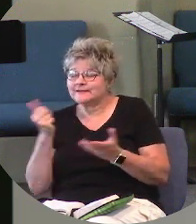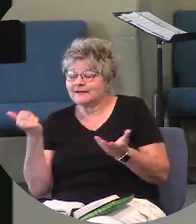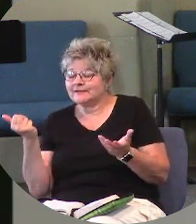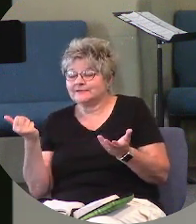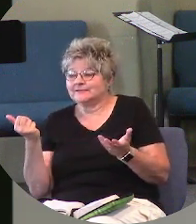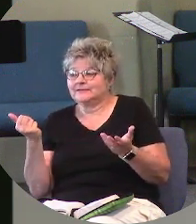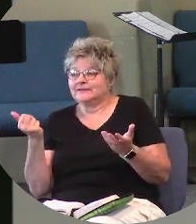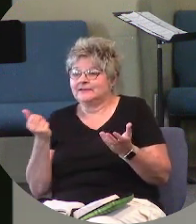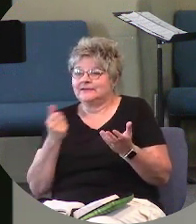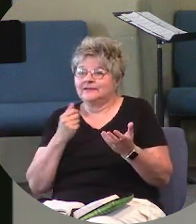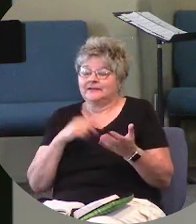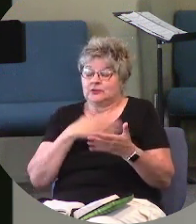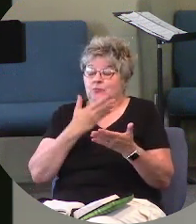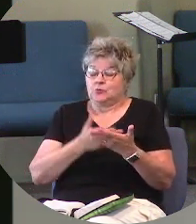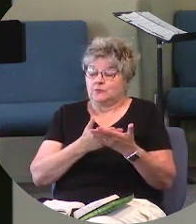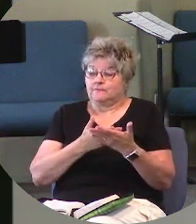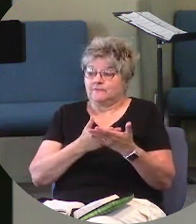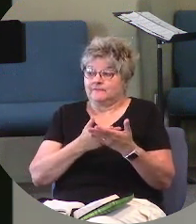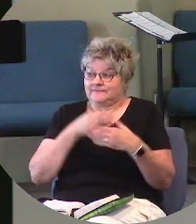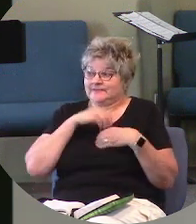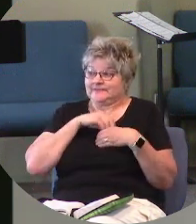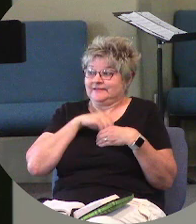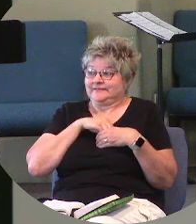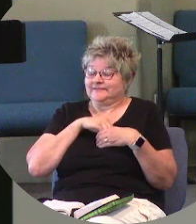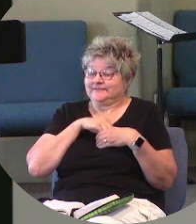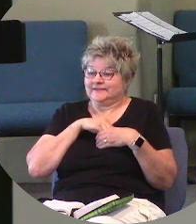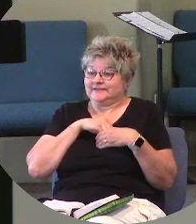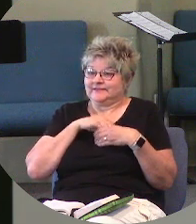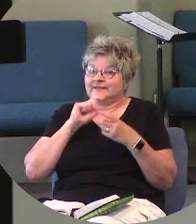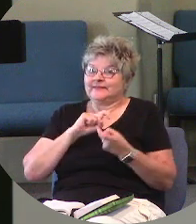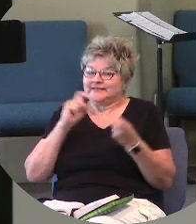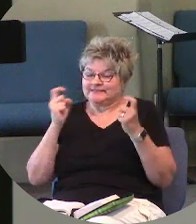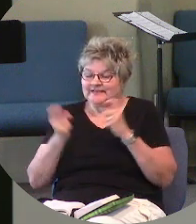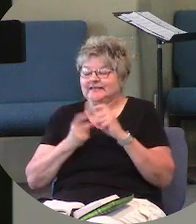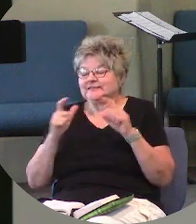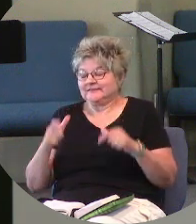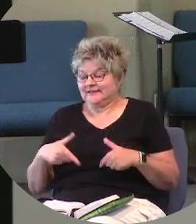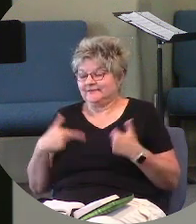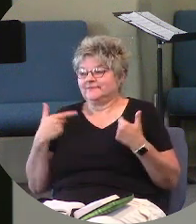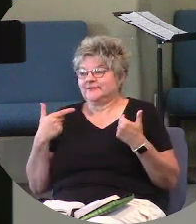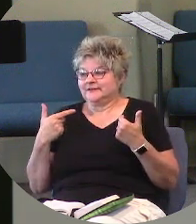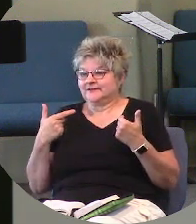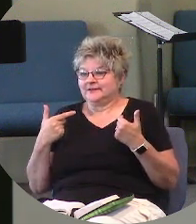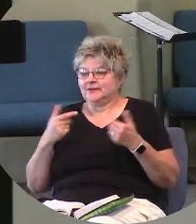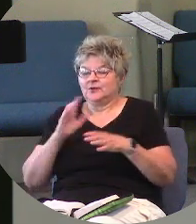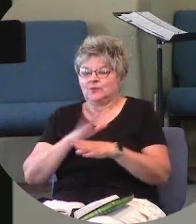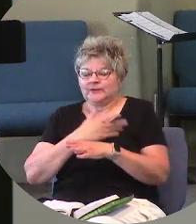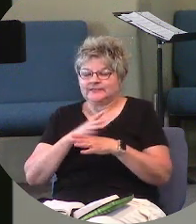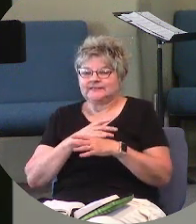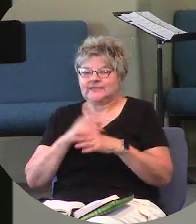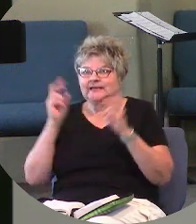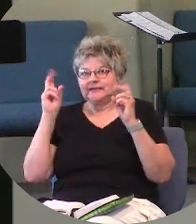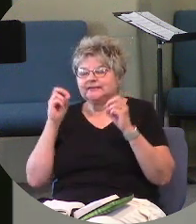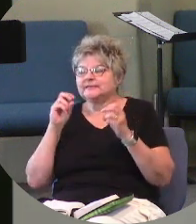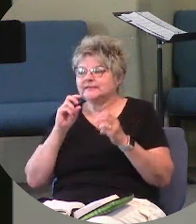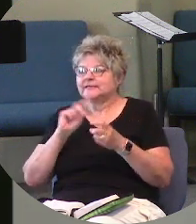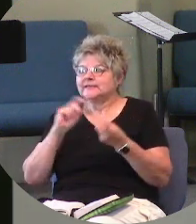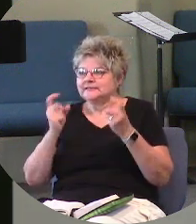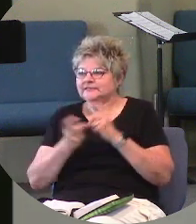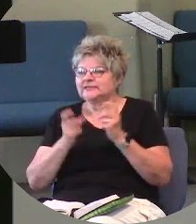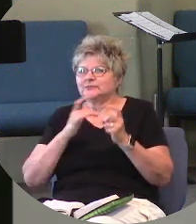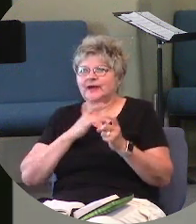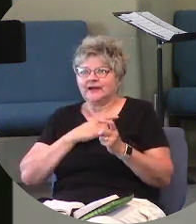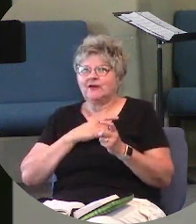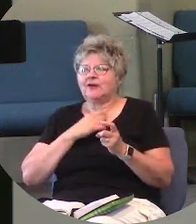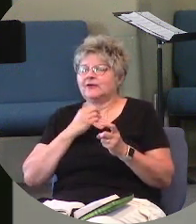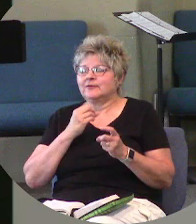And the proof is in us. The changed life. We sang change my heart, oh God. Man,